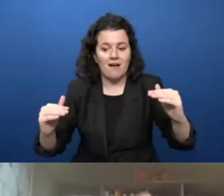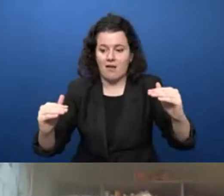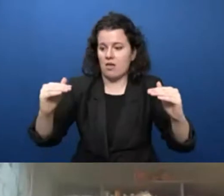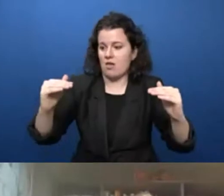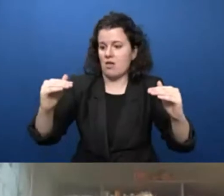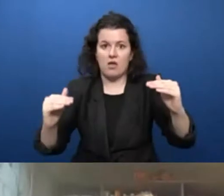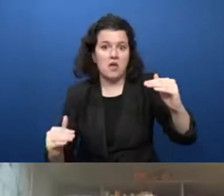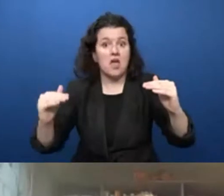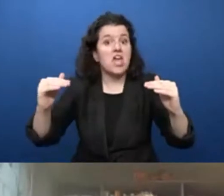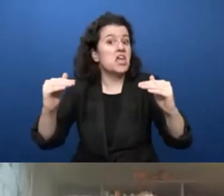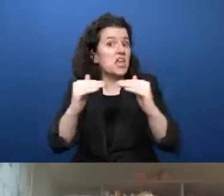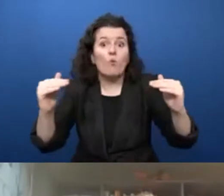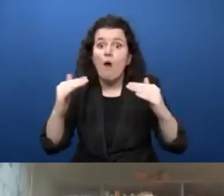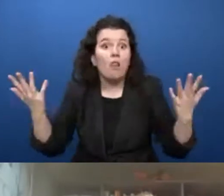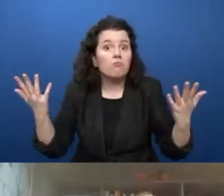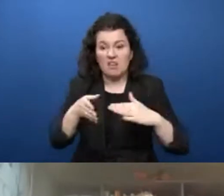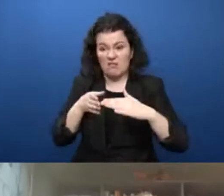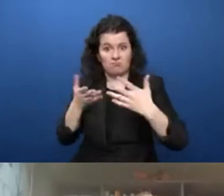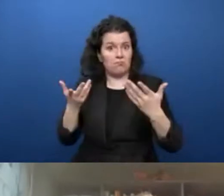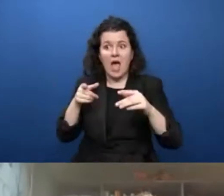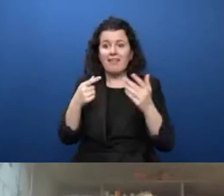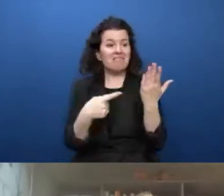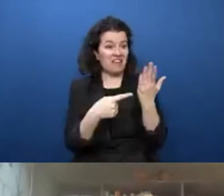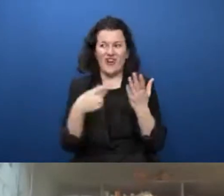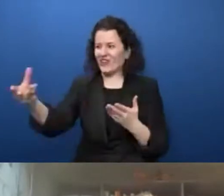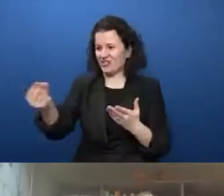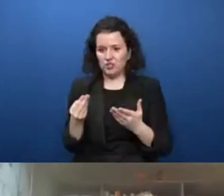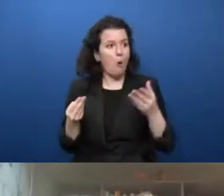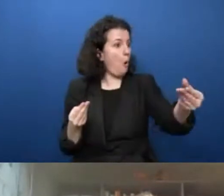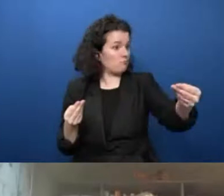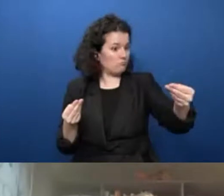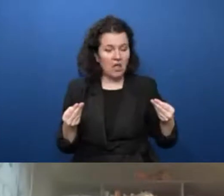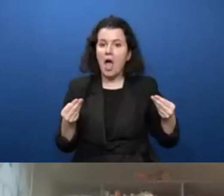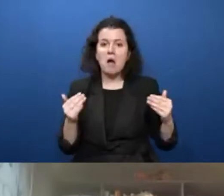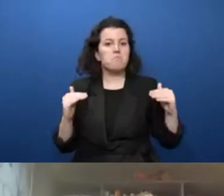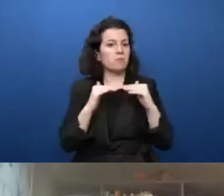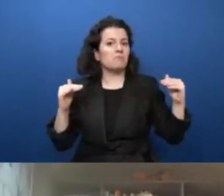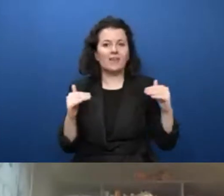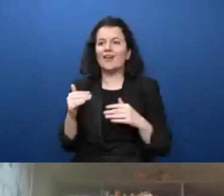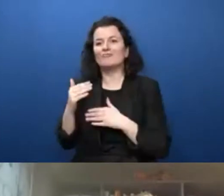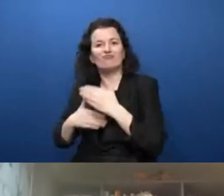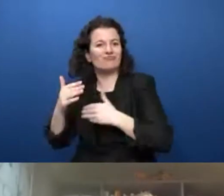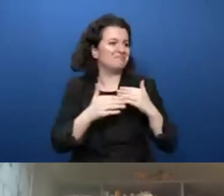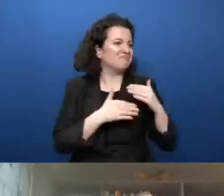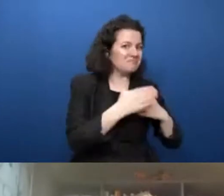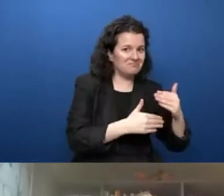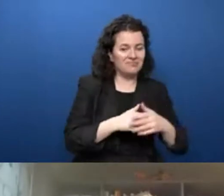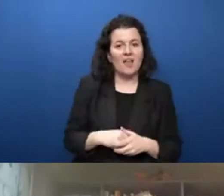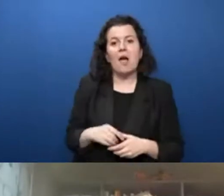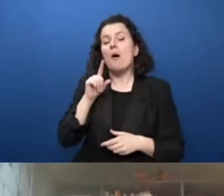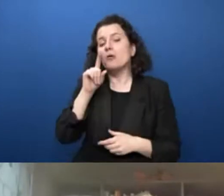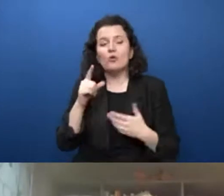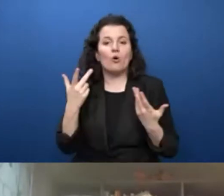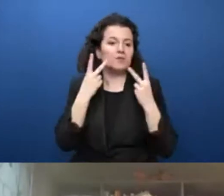equally. But what we have are these huge digital divides that separate people into these different groups and categories. Doreen